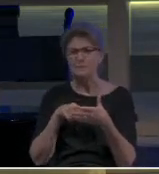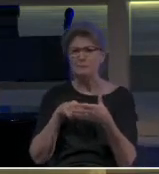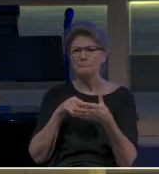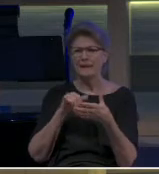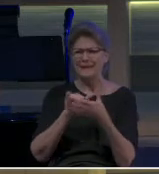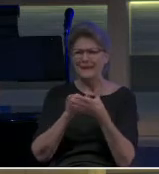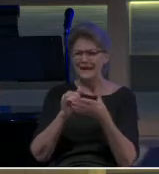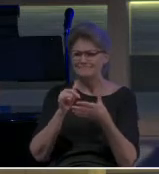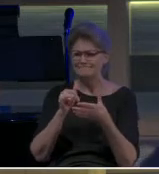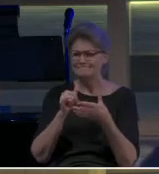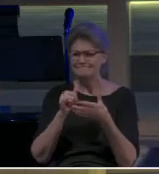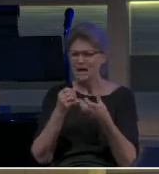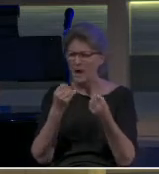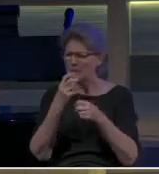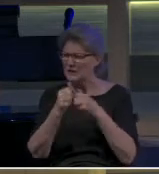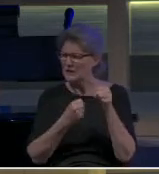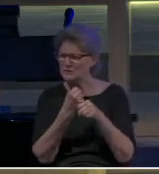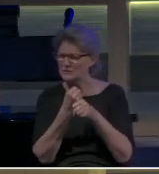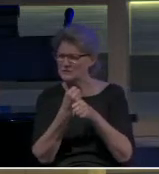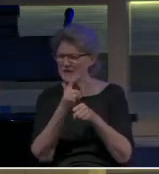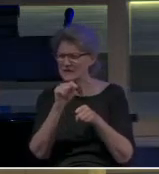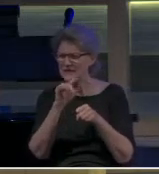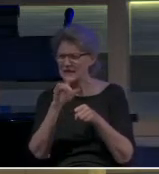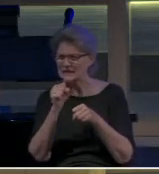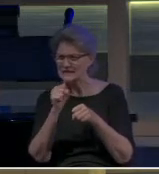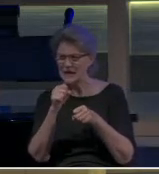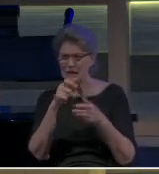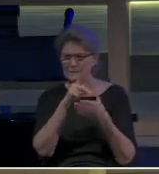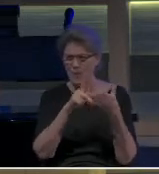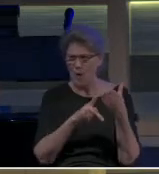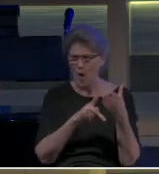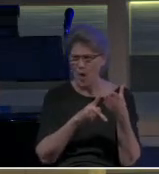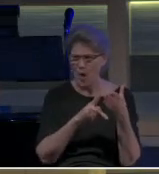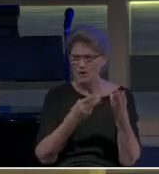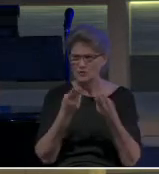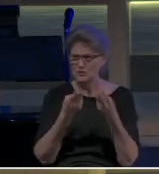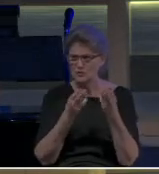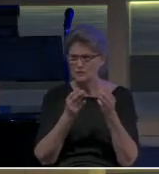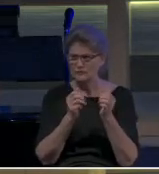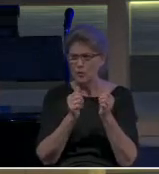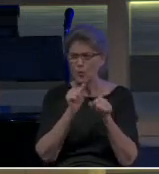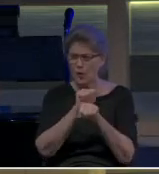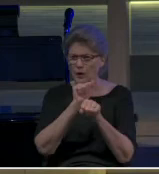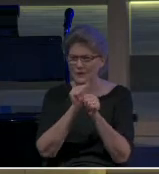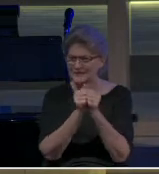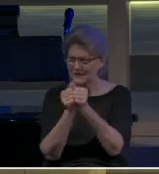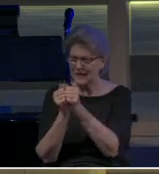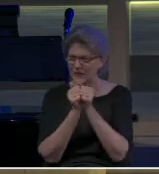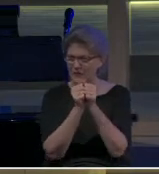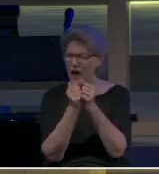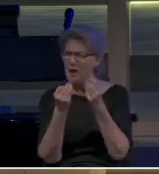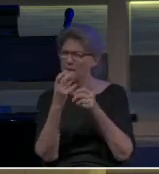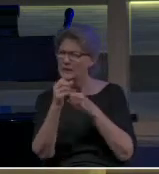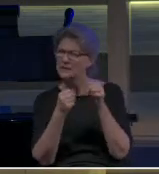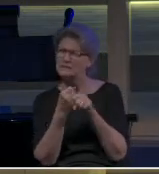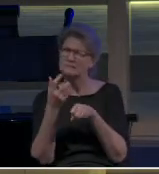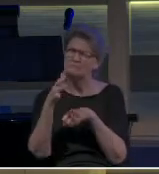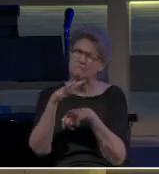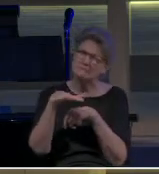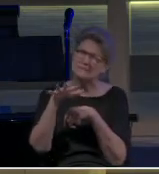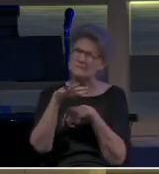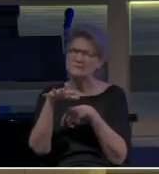do you know how many years Titus and Paul served together? We're estimating